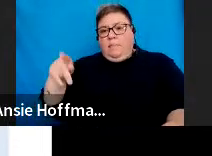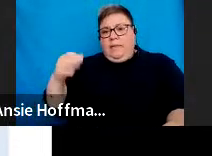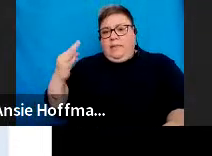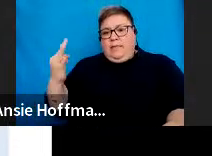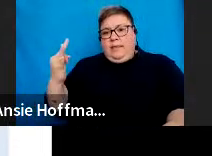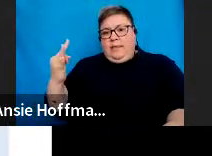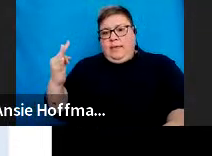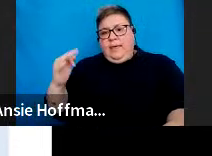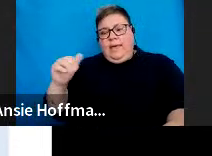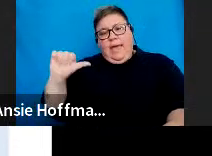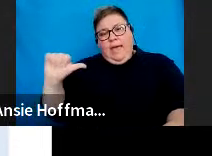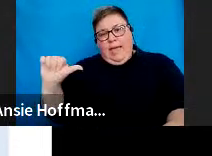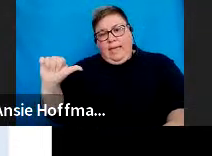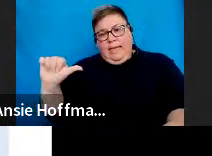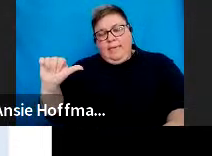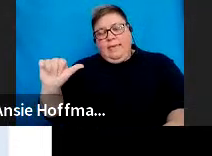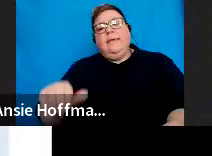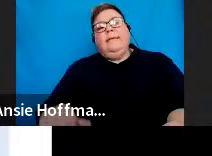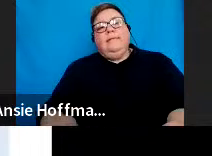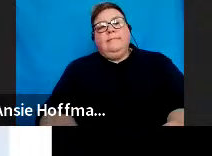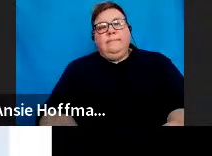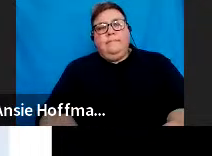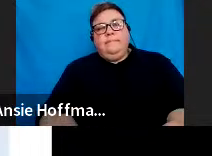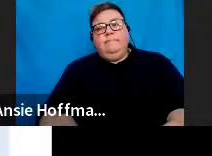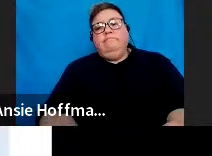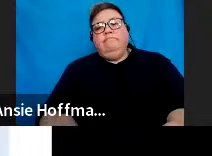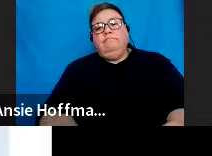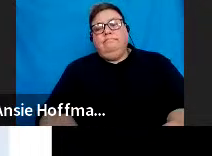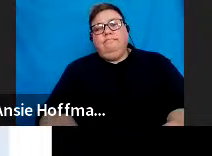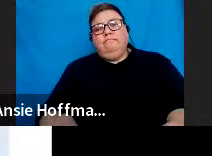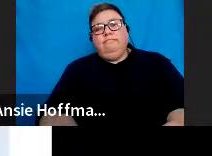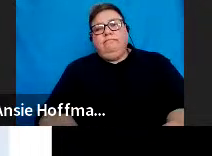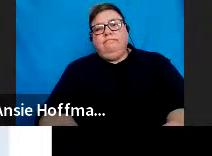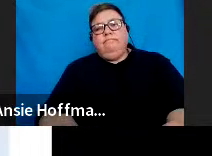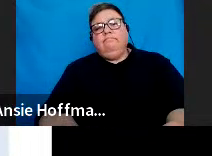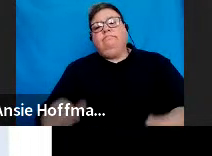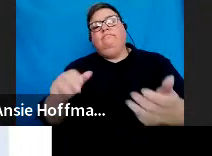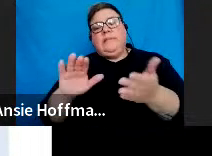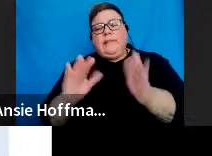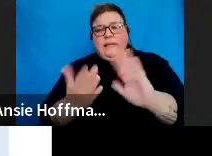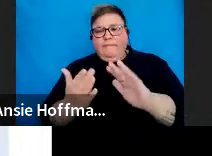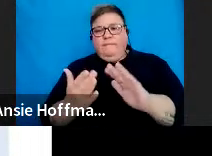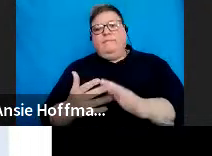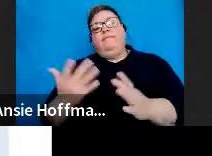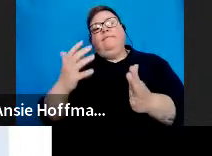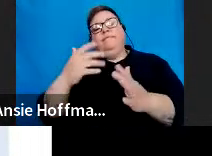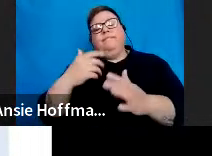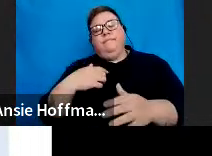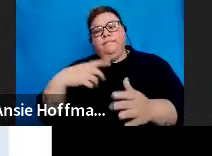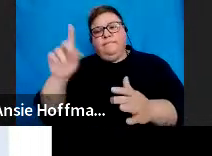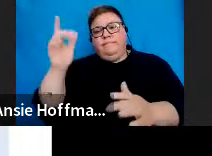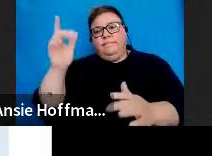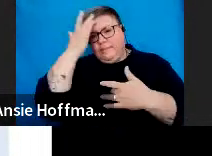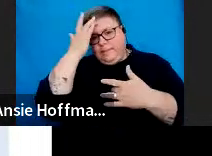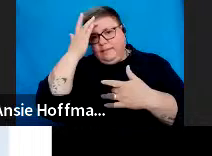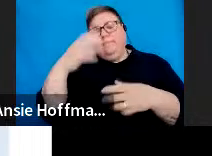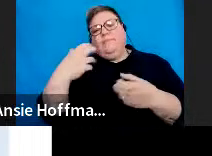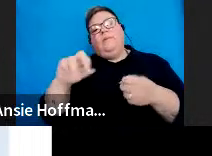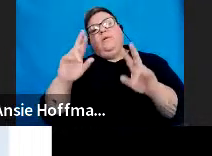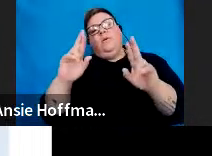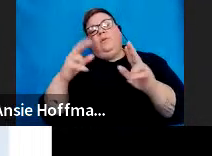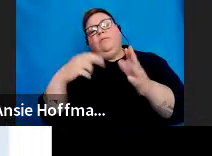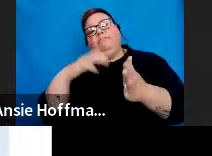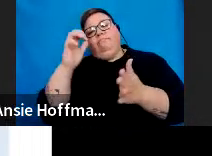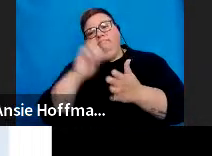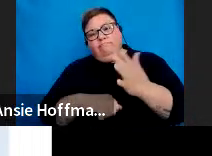is your gratuities paid by employer, for example, again, on death, retirement, retirement due to ill health, retrenchment,